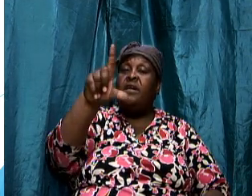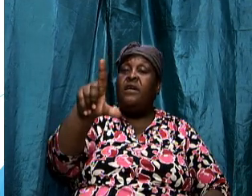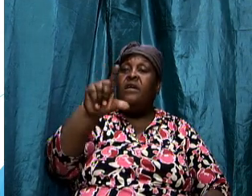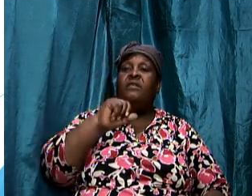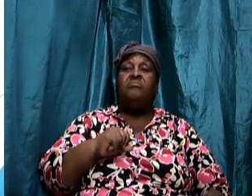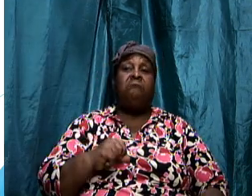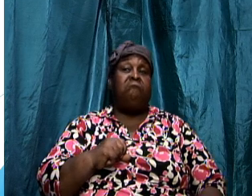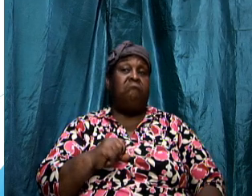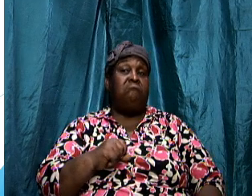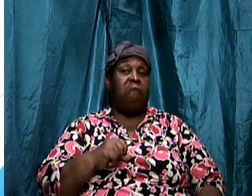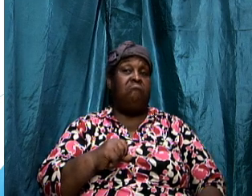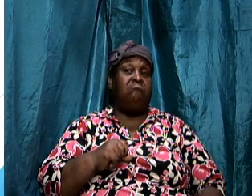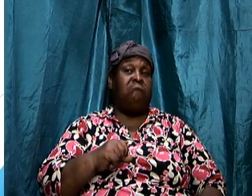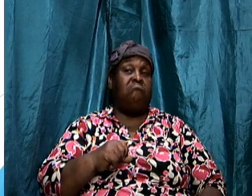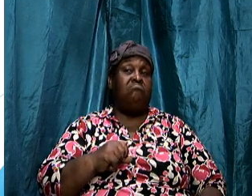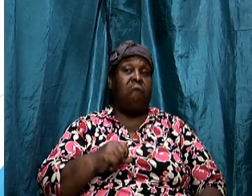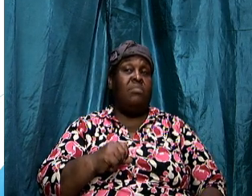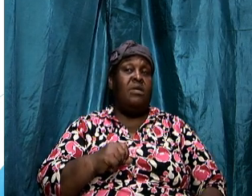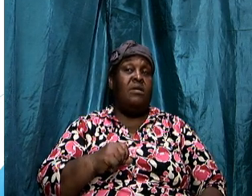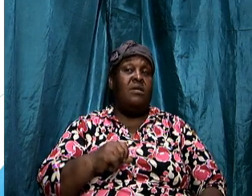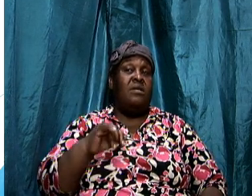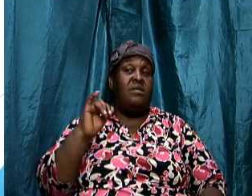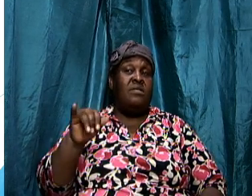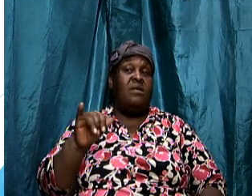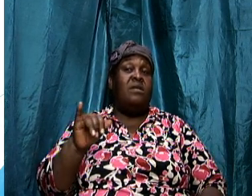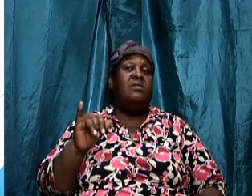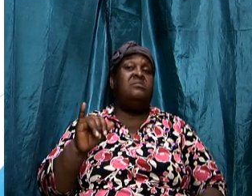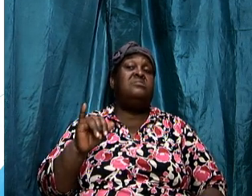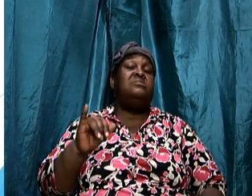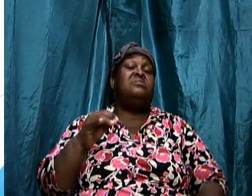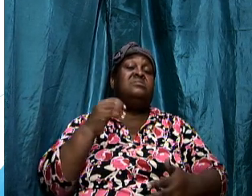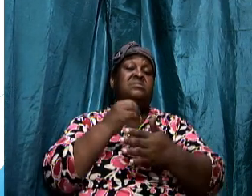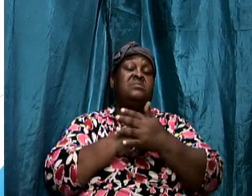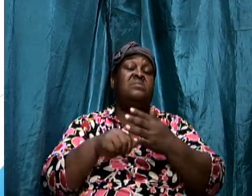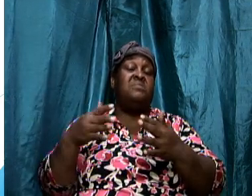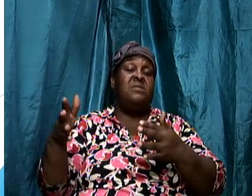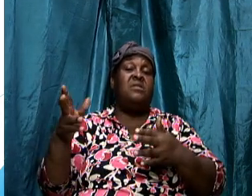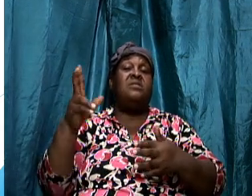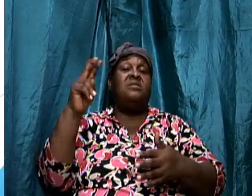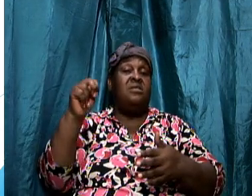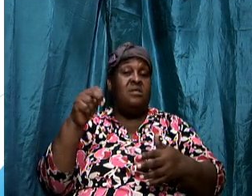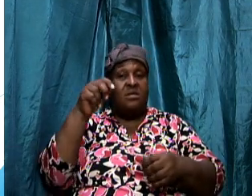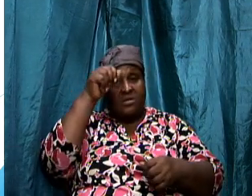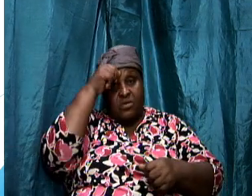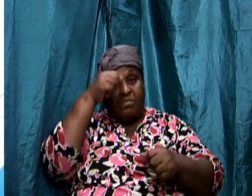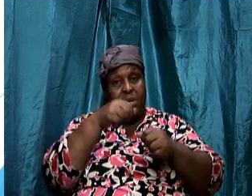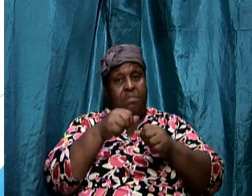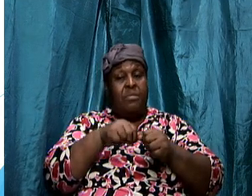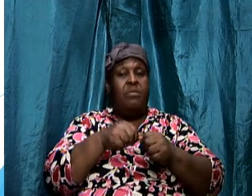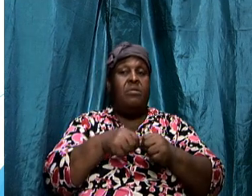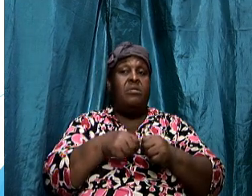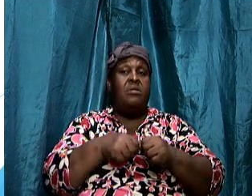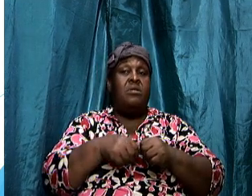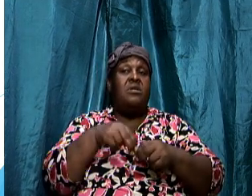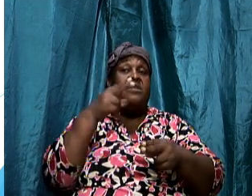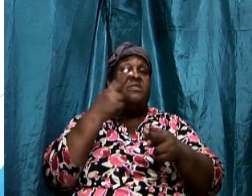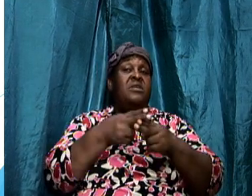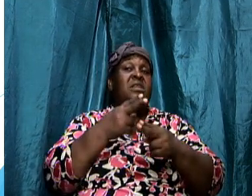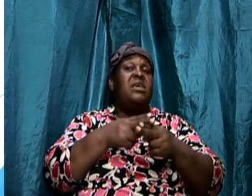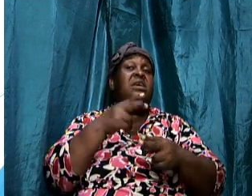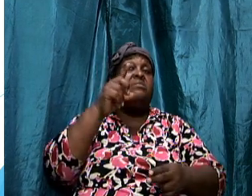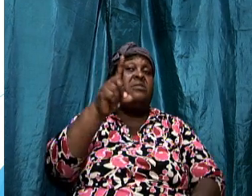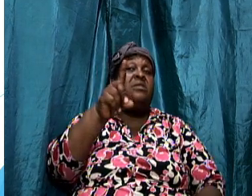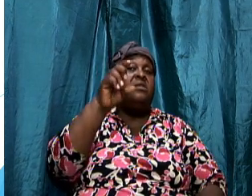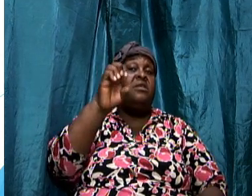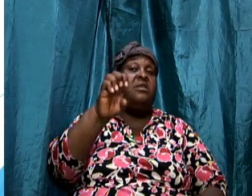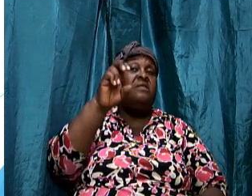times and that is something that we need to remember the the name devil is taken from the greek